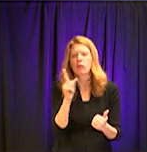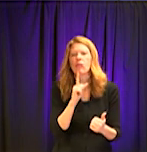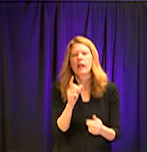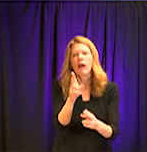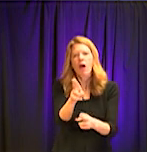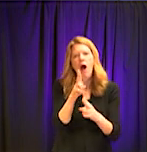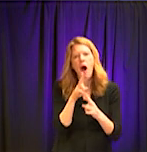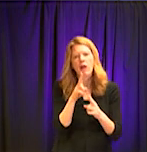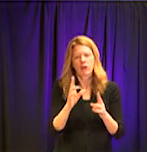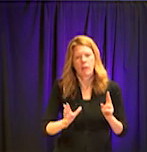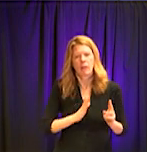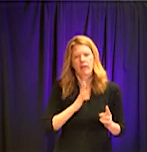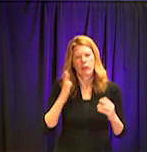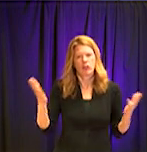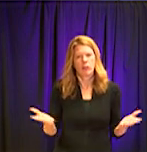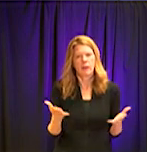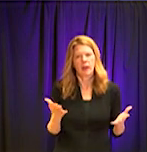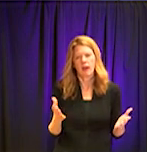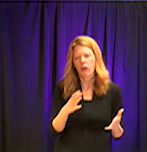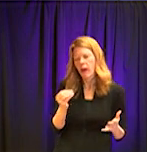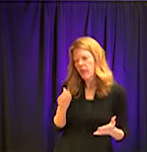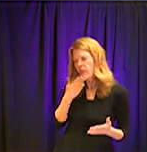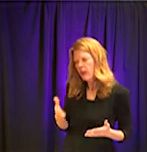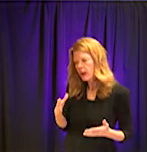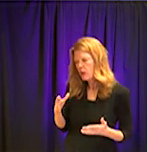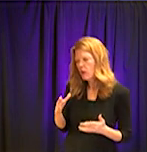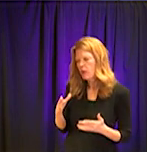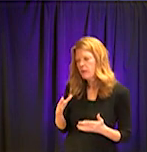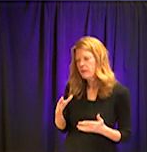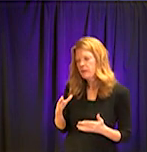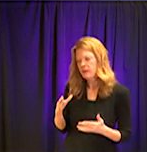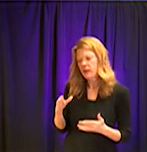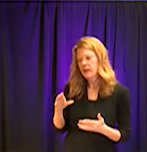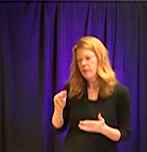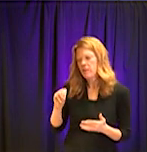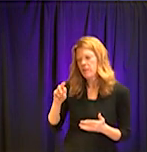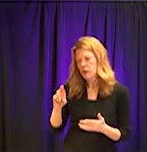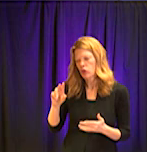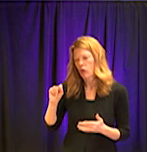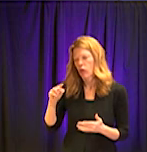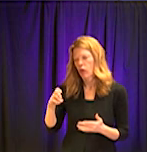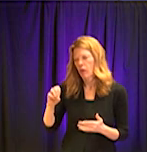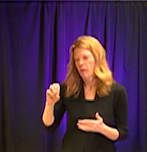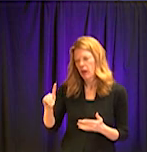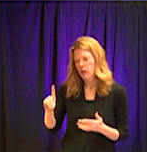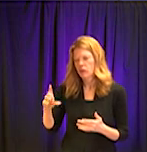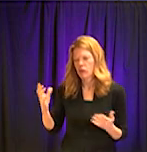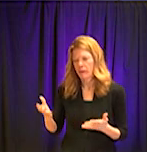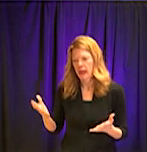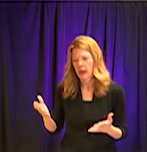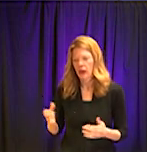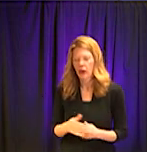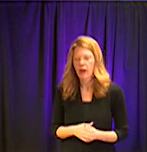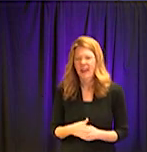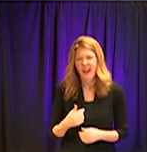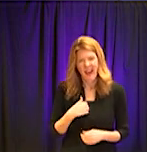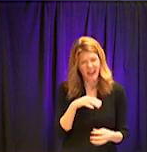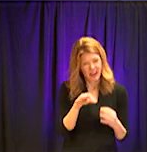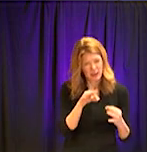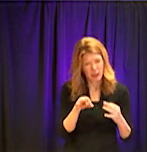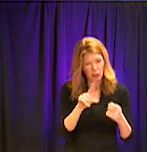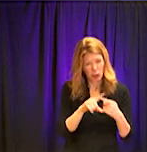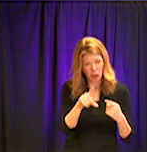here. So Mr. Thurman, thank you very much for the invitation to participate. You know, I, as I said, I was hunkered down, I